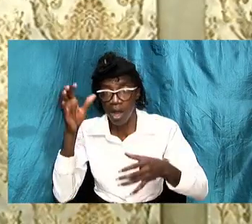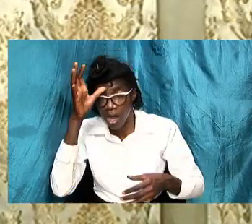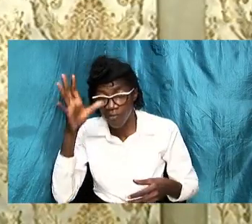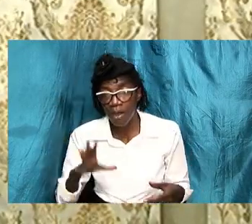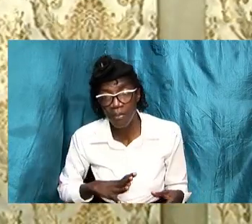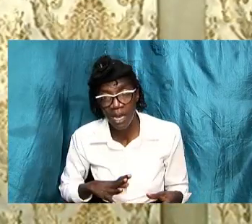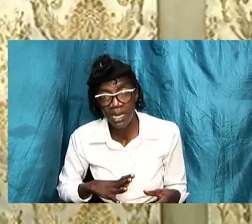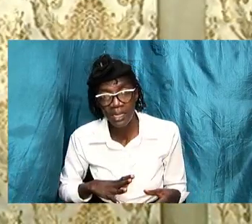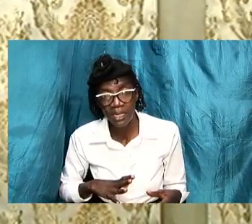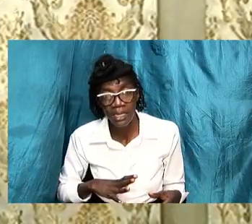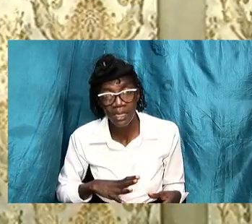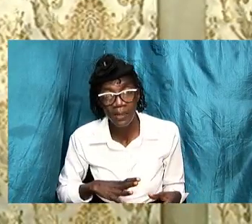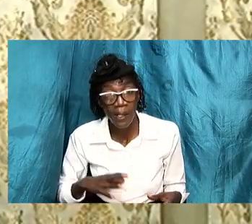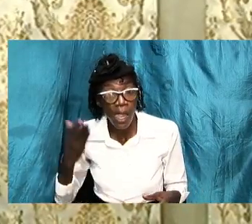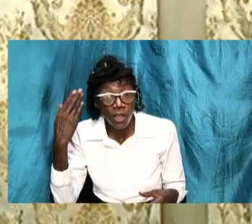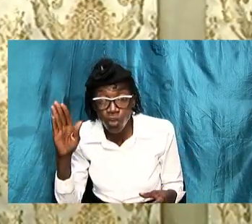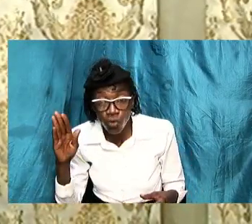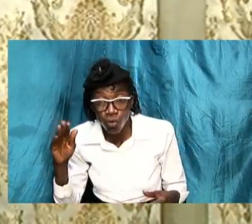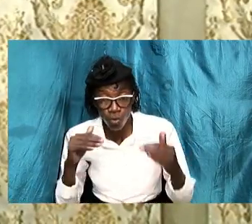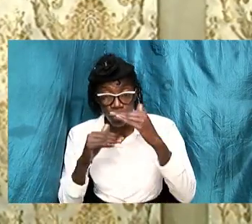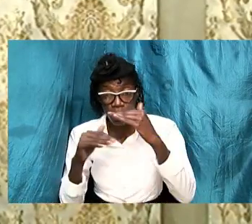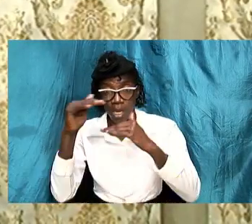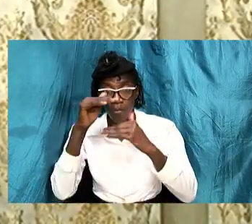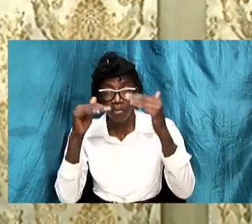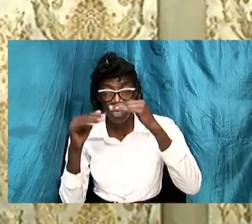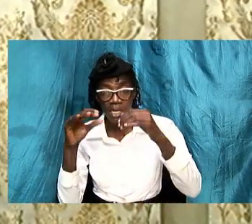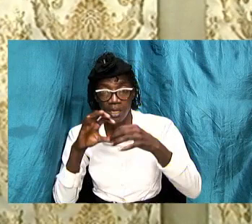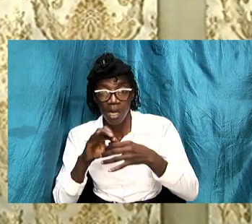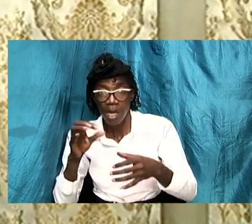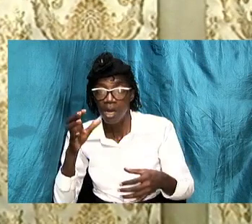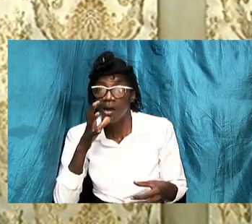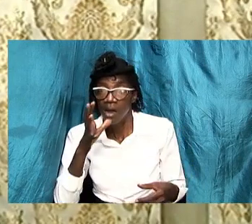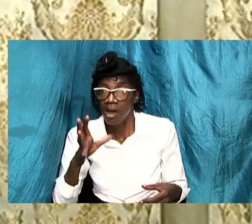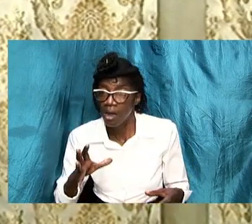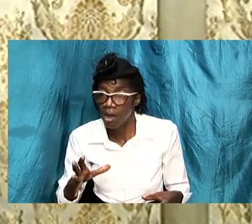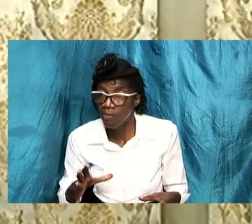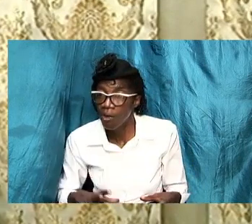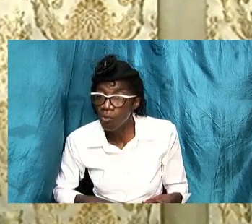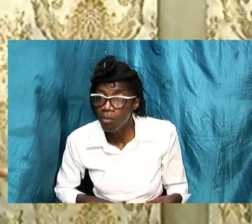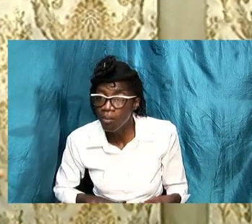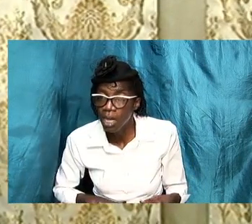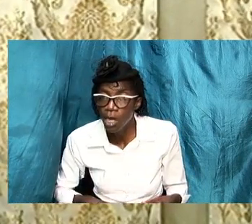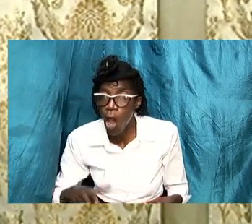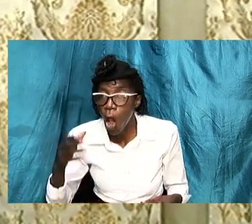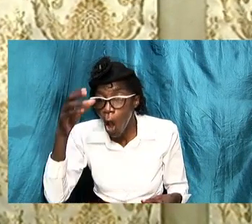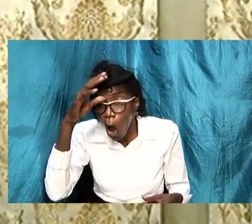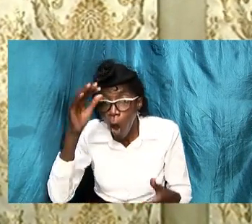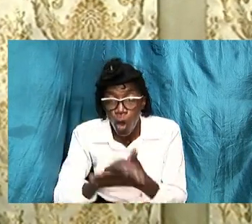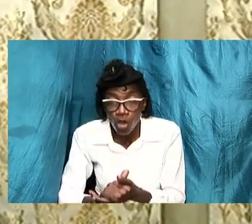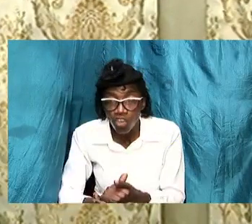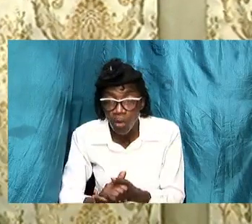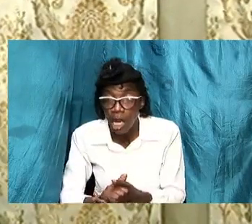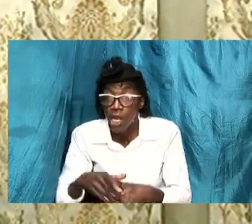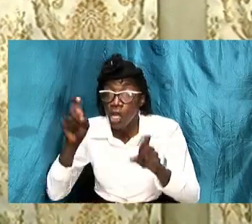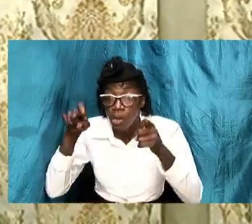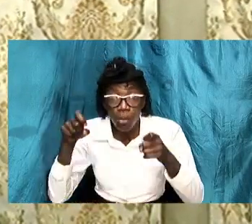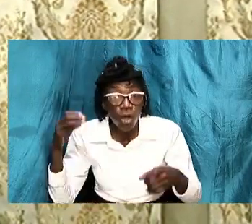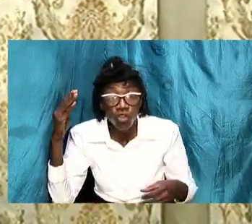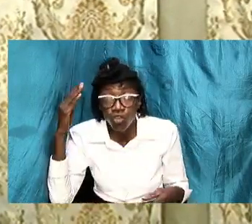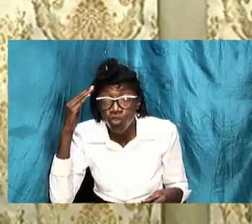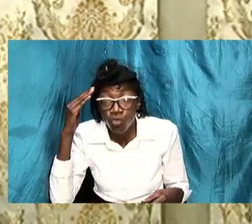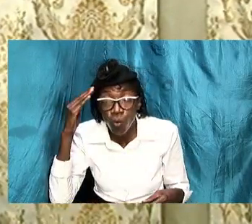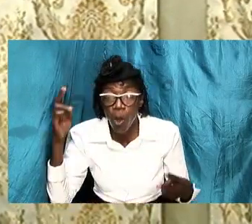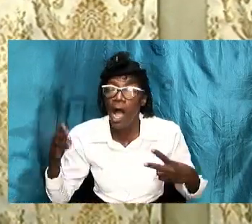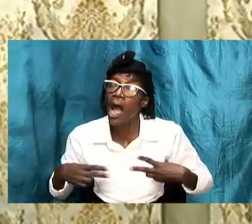know the construct of a woman this is for the men husband we ought to know we ought to have knowledge